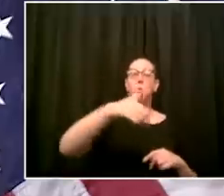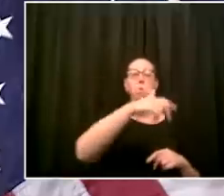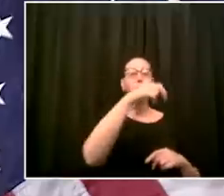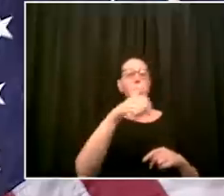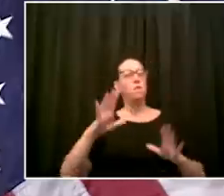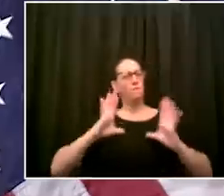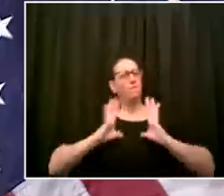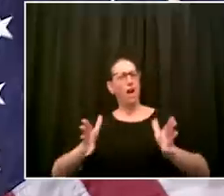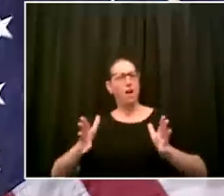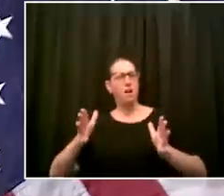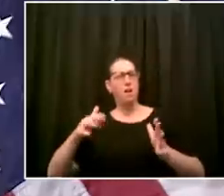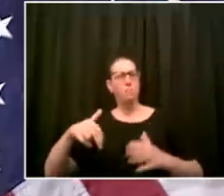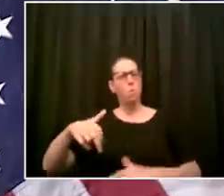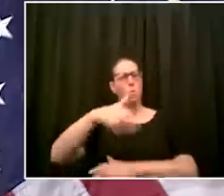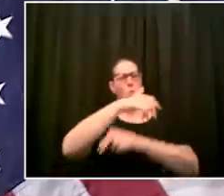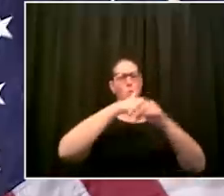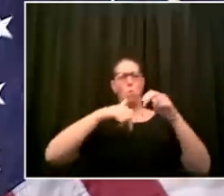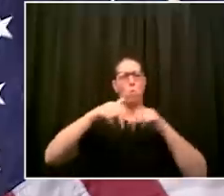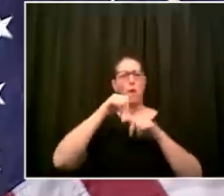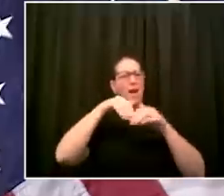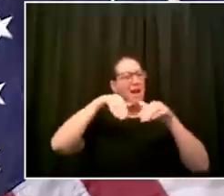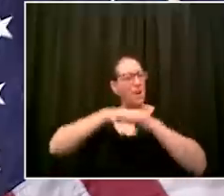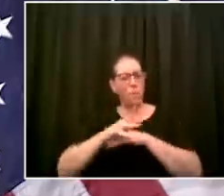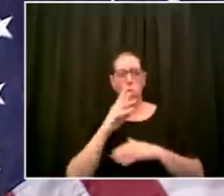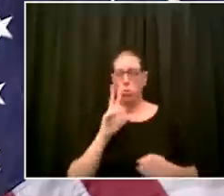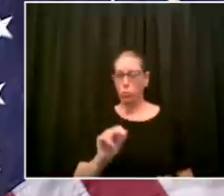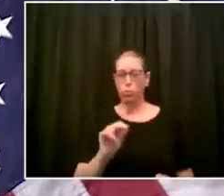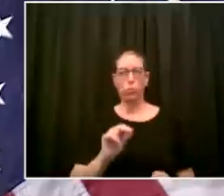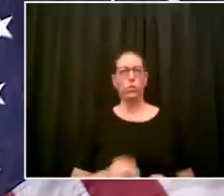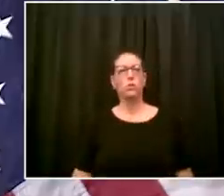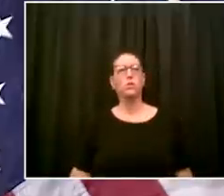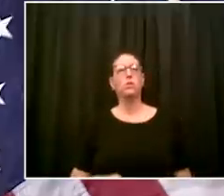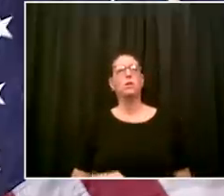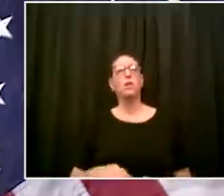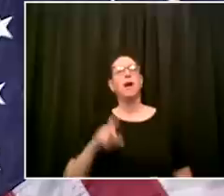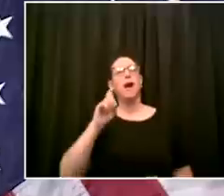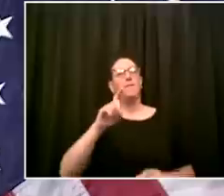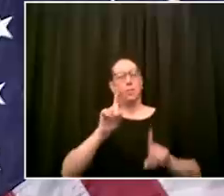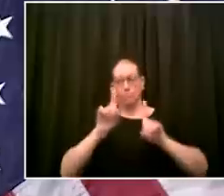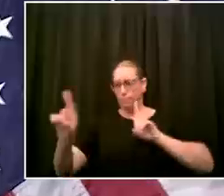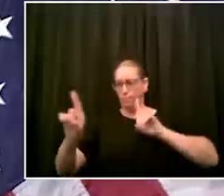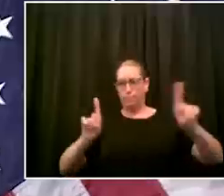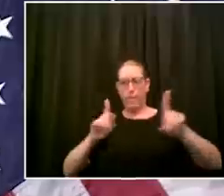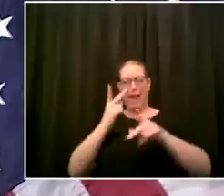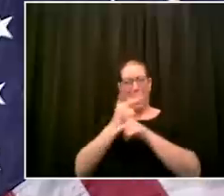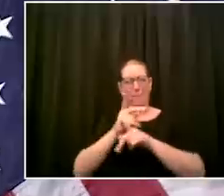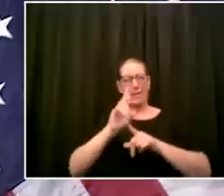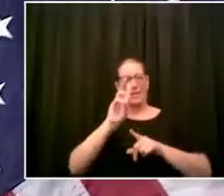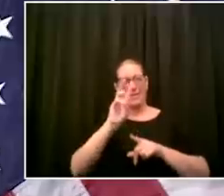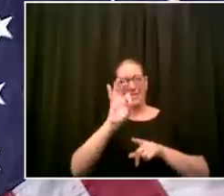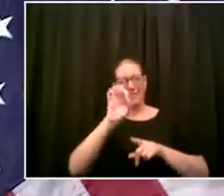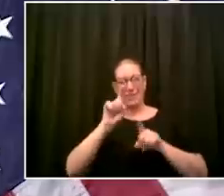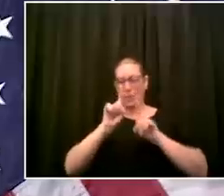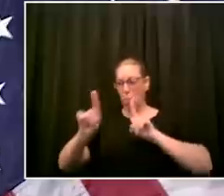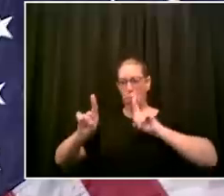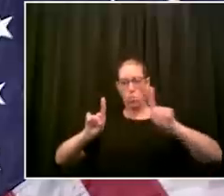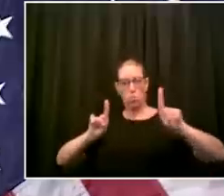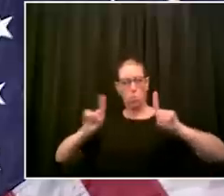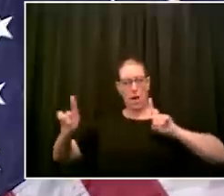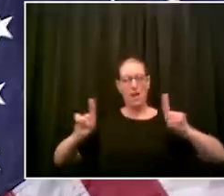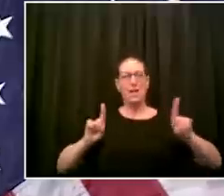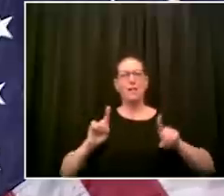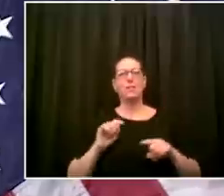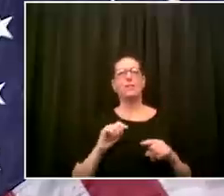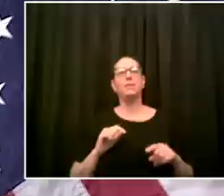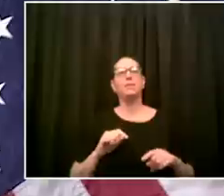social distancing i guess i shouldn't say classic because it's something we've only dealt with for a few months but it it feels like it's been a long time we understand the